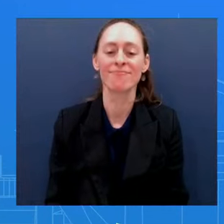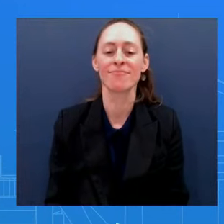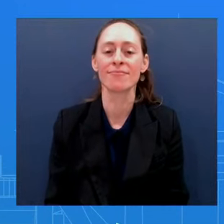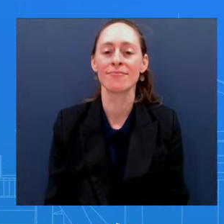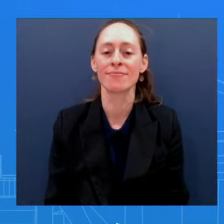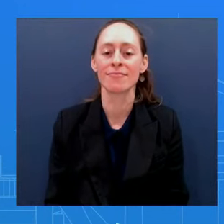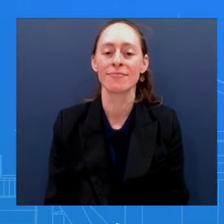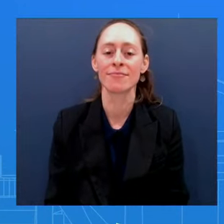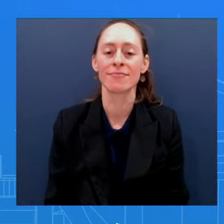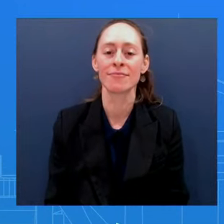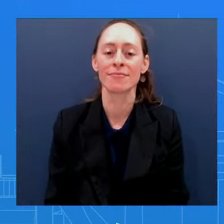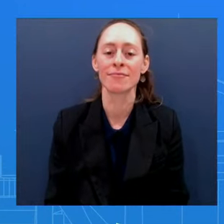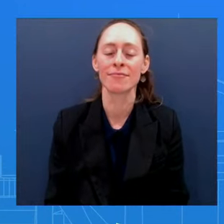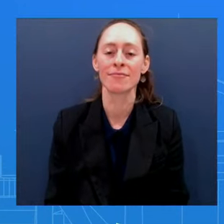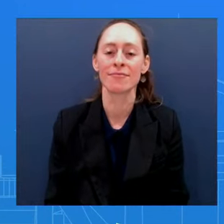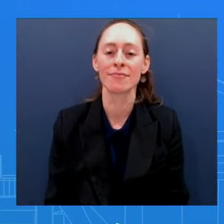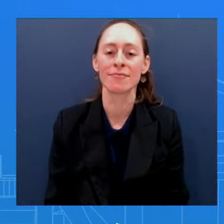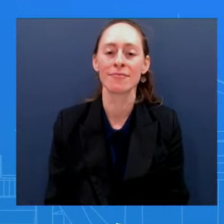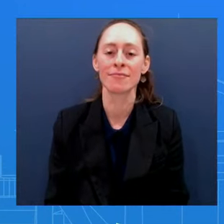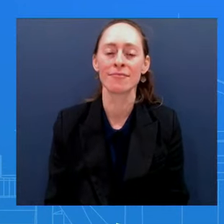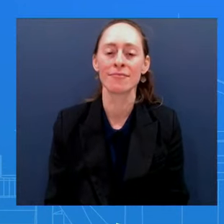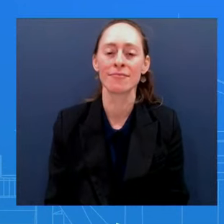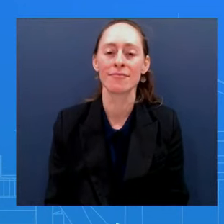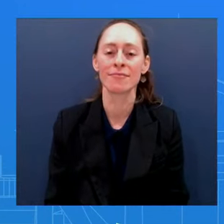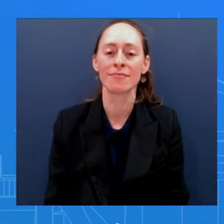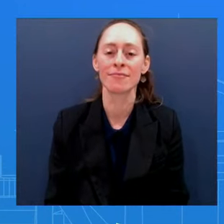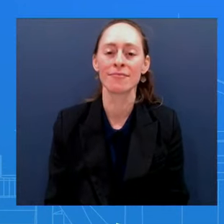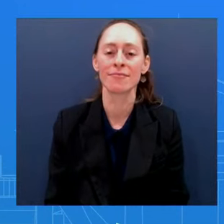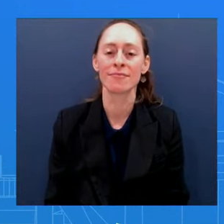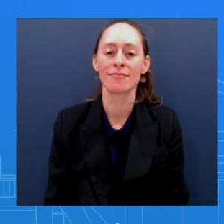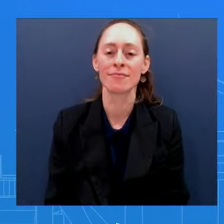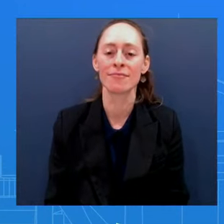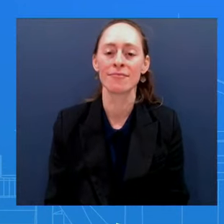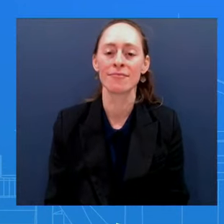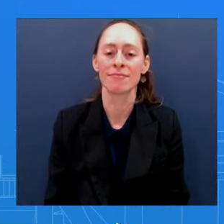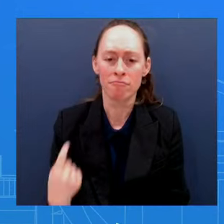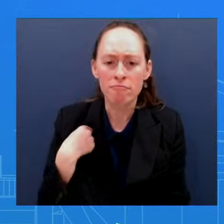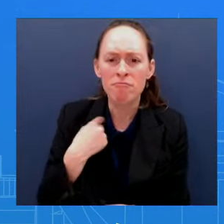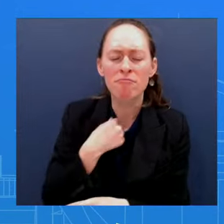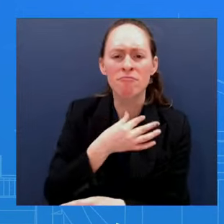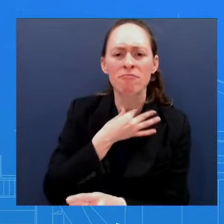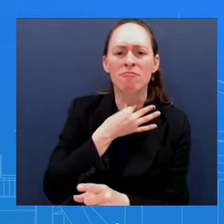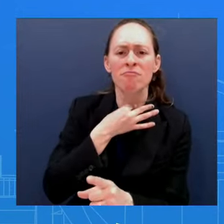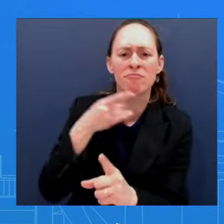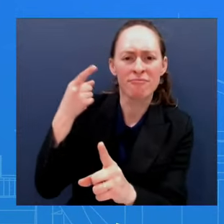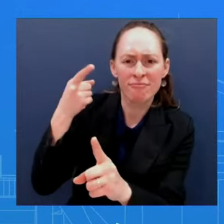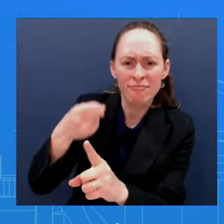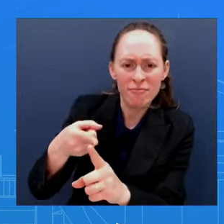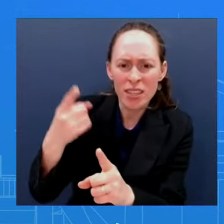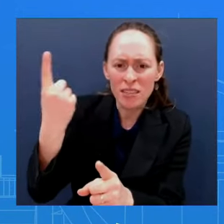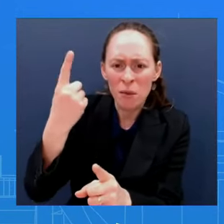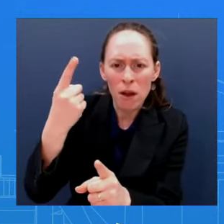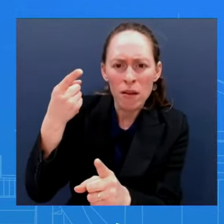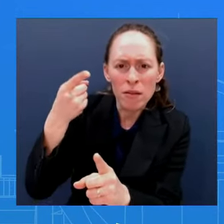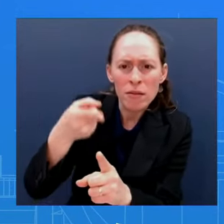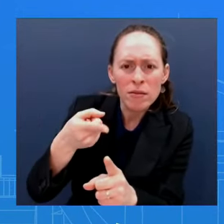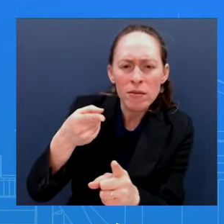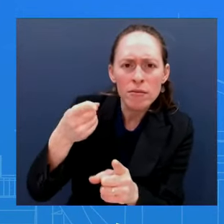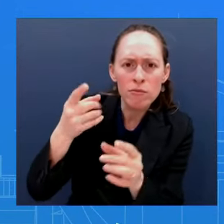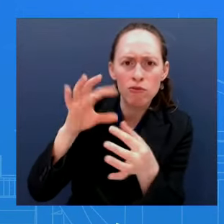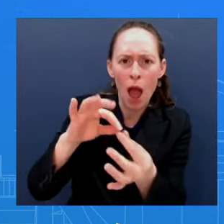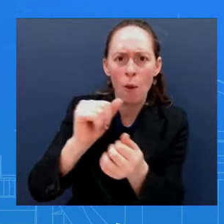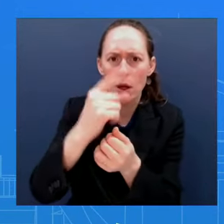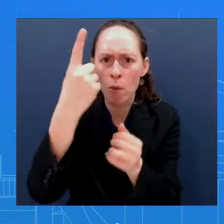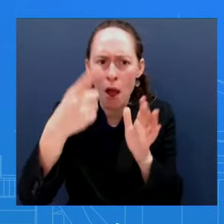I'm not in a position to confirm one way or another What they're looking at So is the administration still weighing